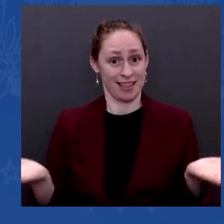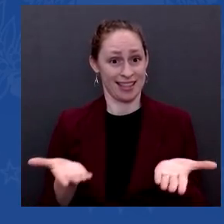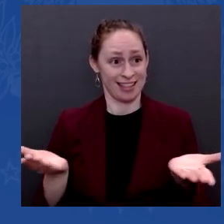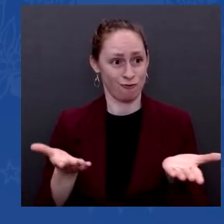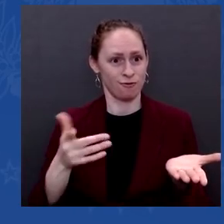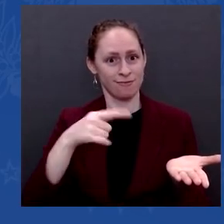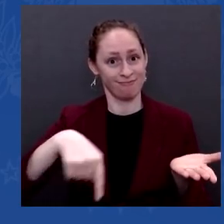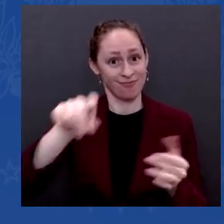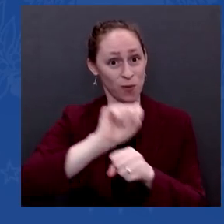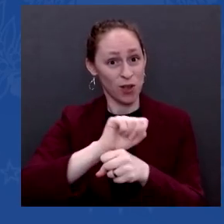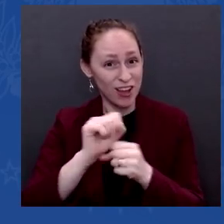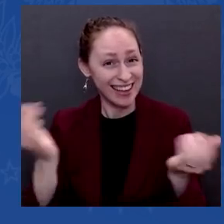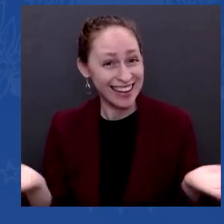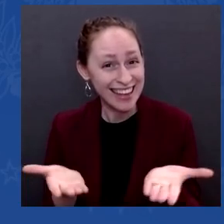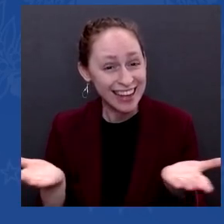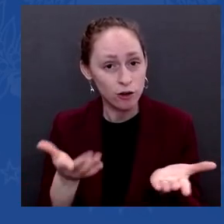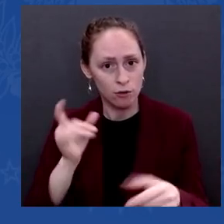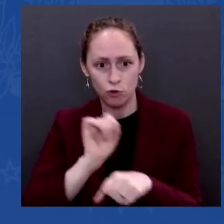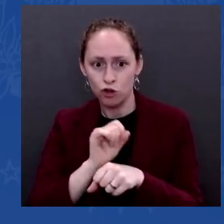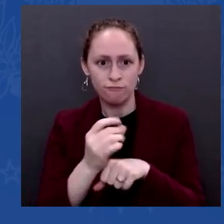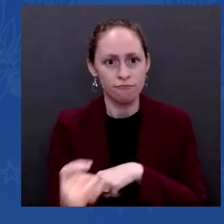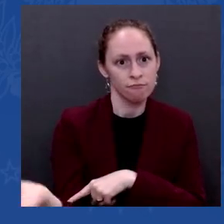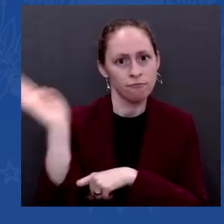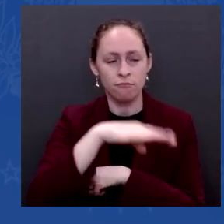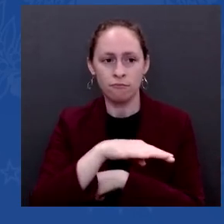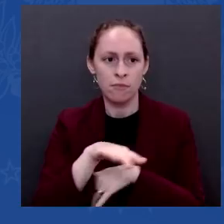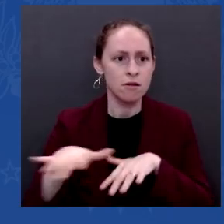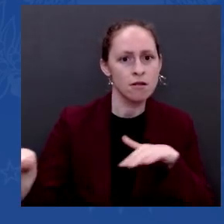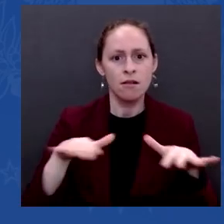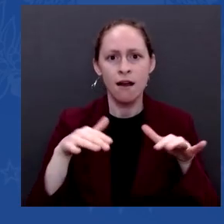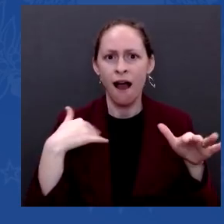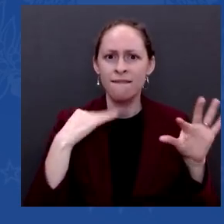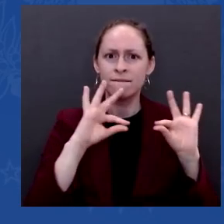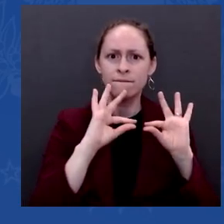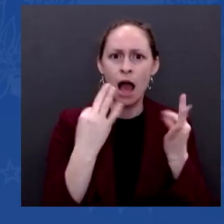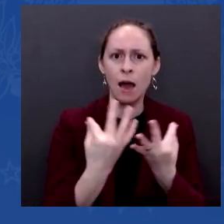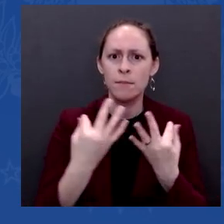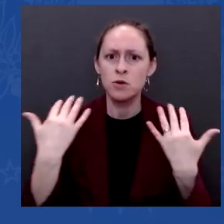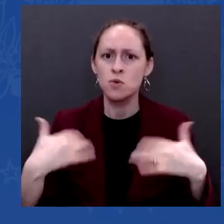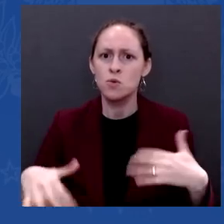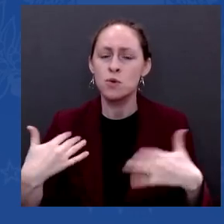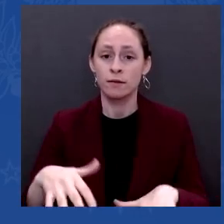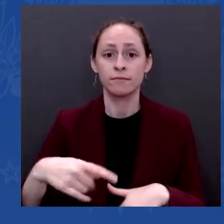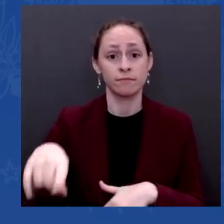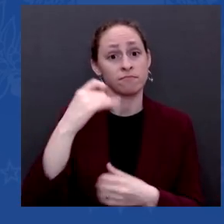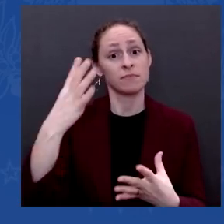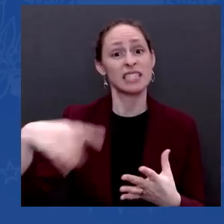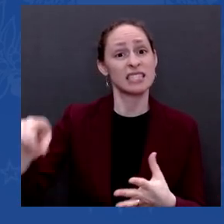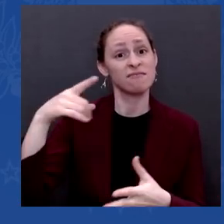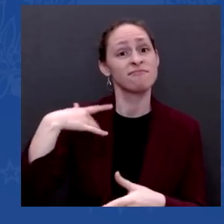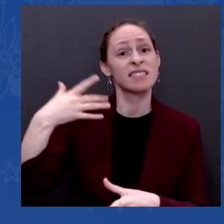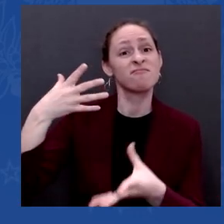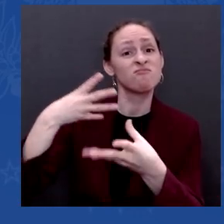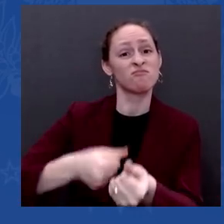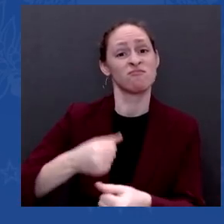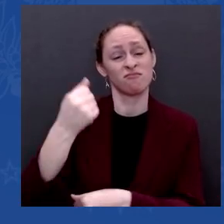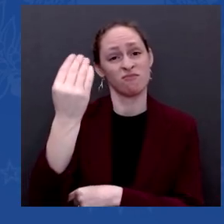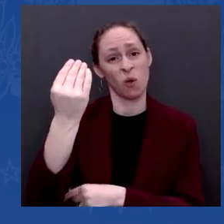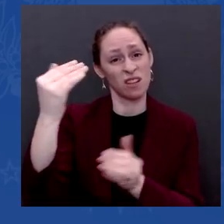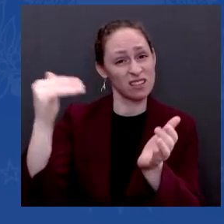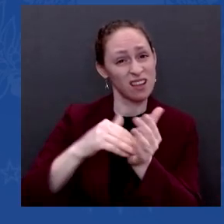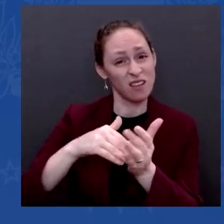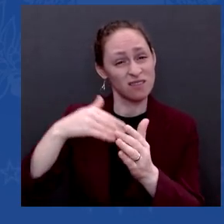many families pay up to $14,000 a year for childcare in big cities, less than that in smaller ones. My plan cuts that in half.